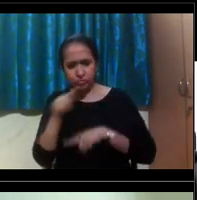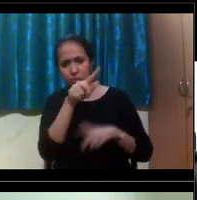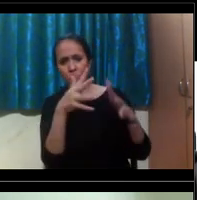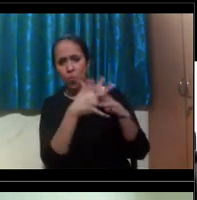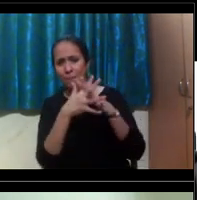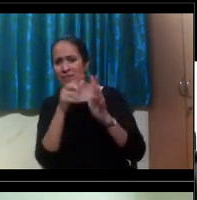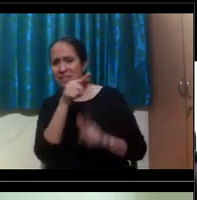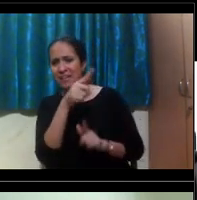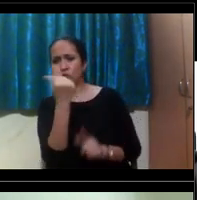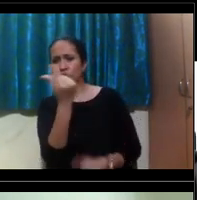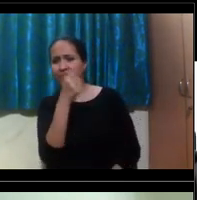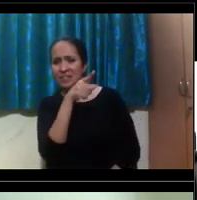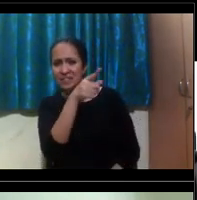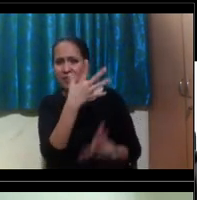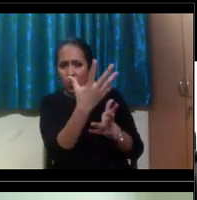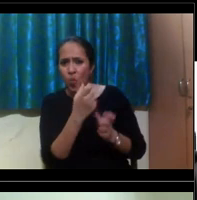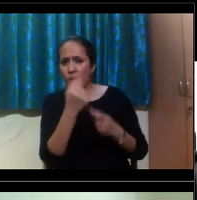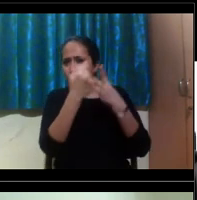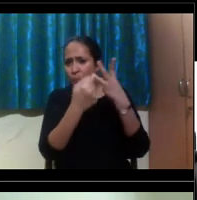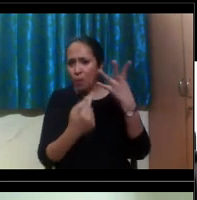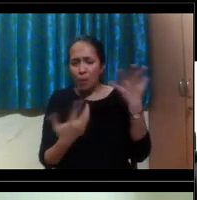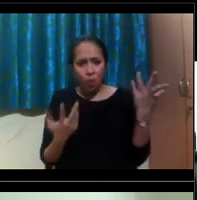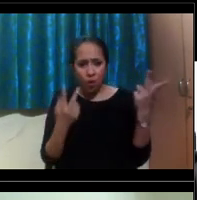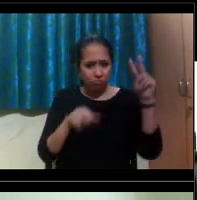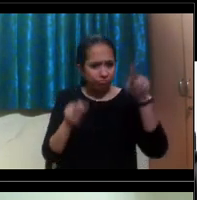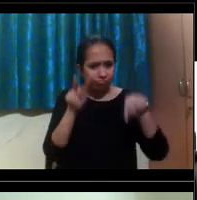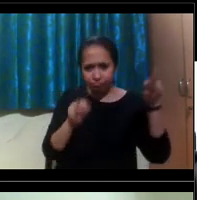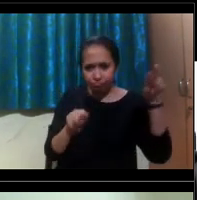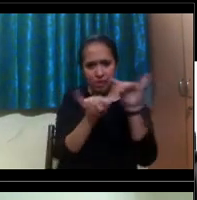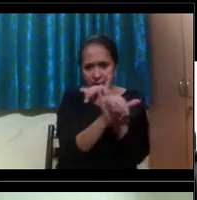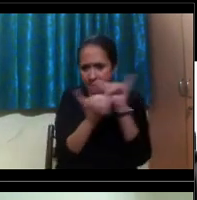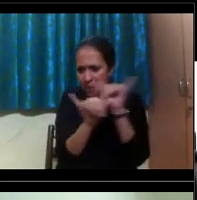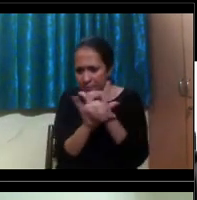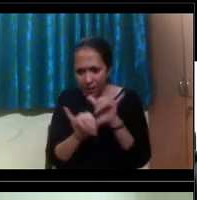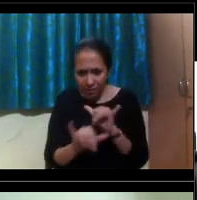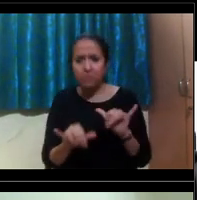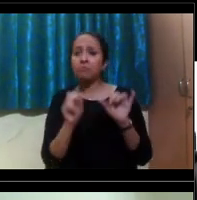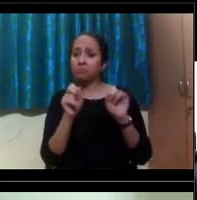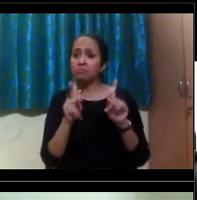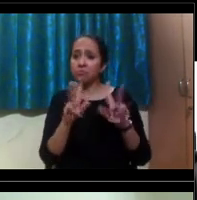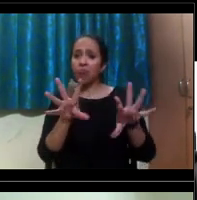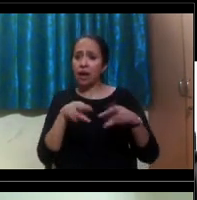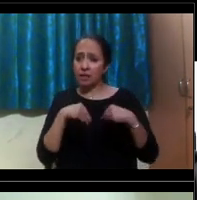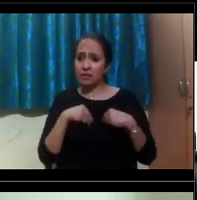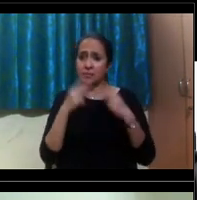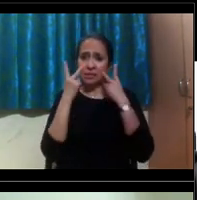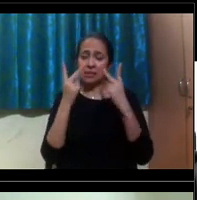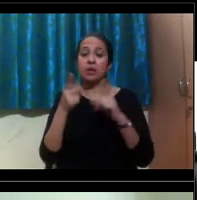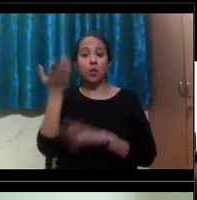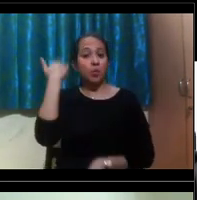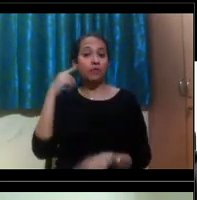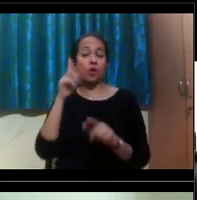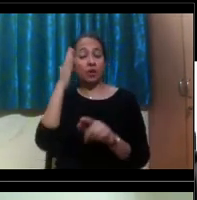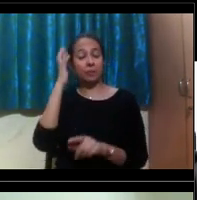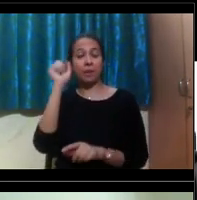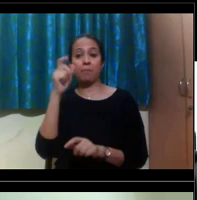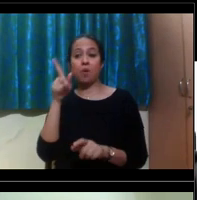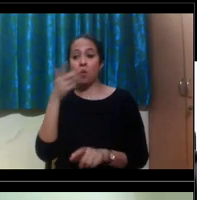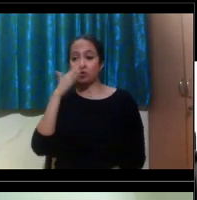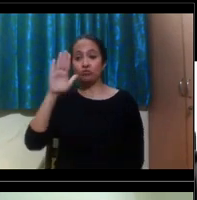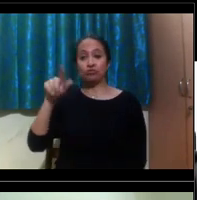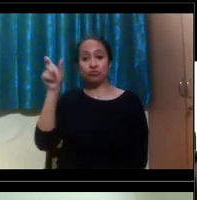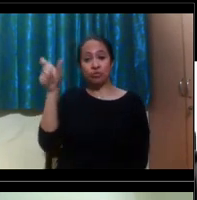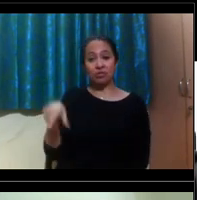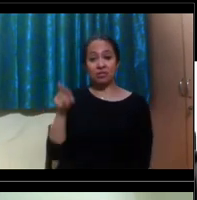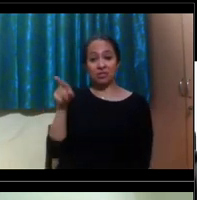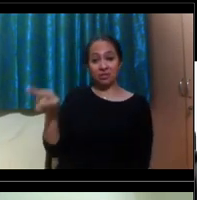the documentation you do have will be accepted in the U.S. sometimes, um, I remember working with a student, an ESL student,